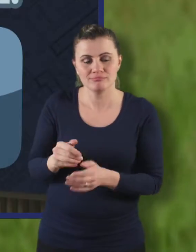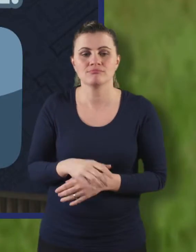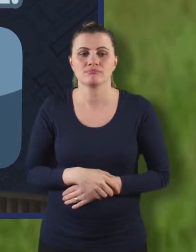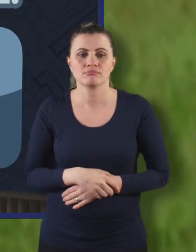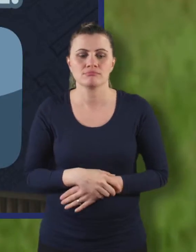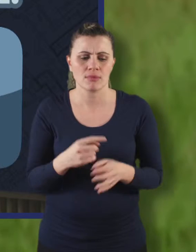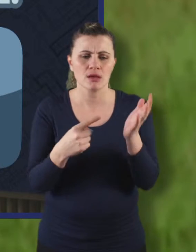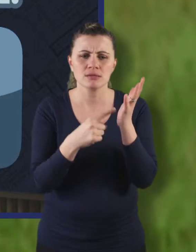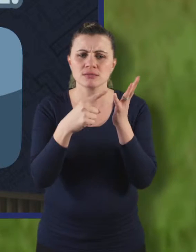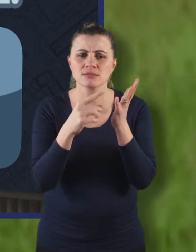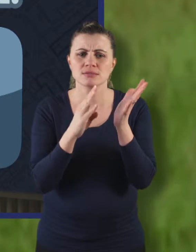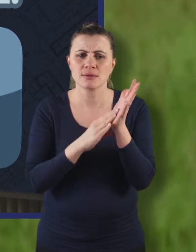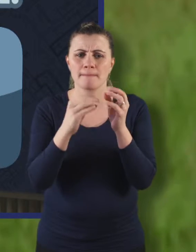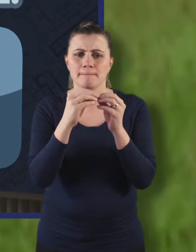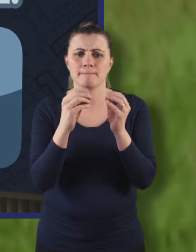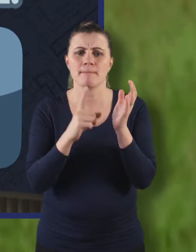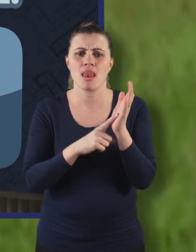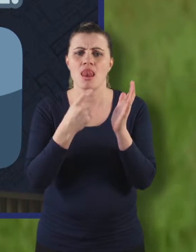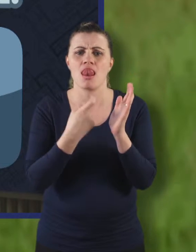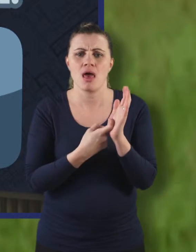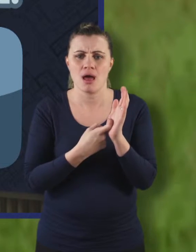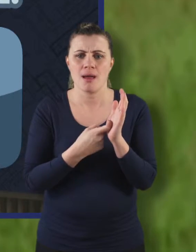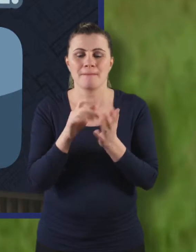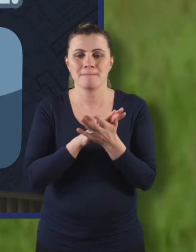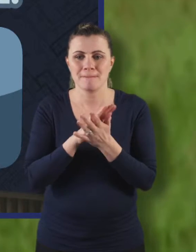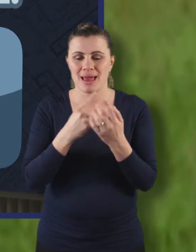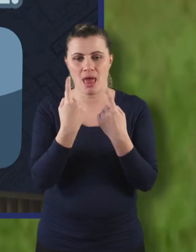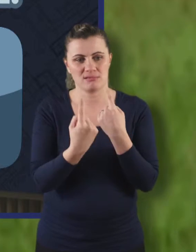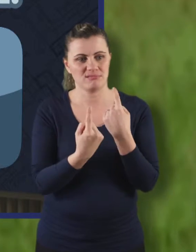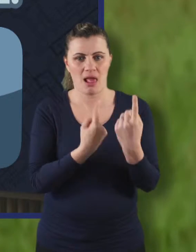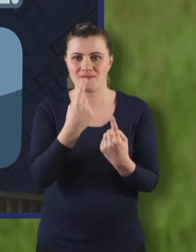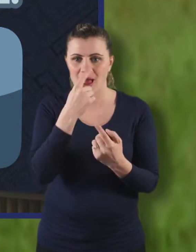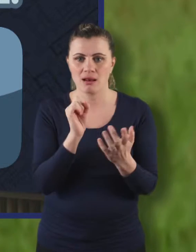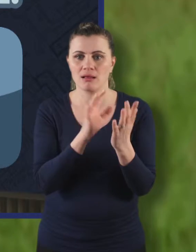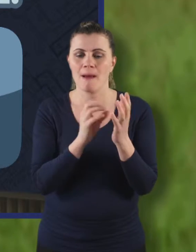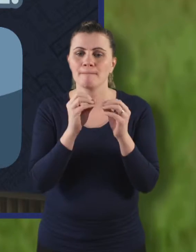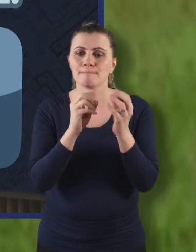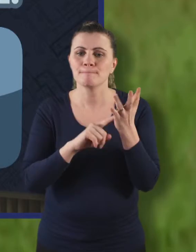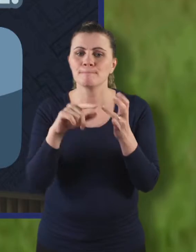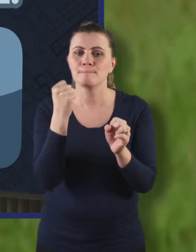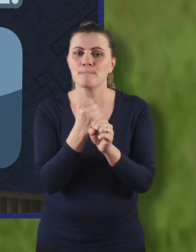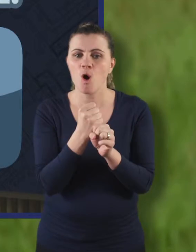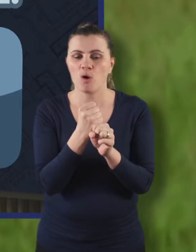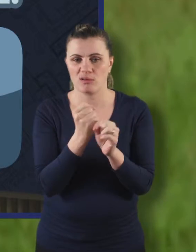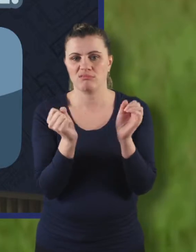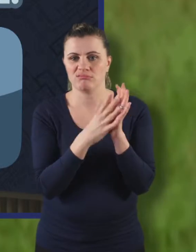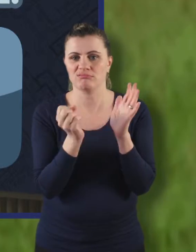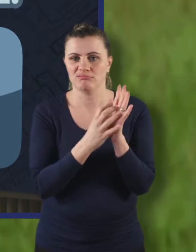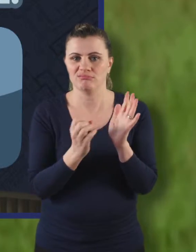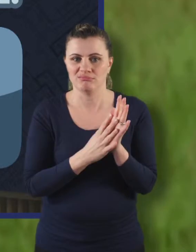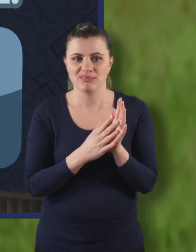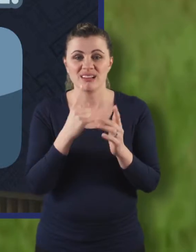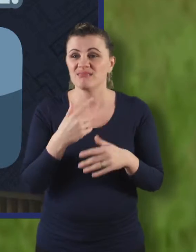Tumblr allows you to create a blog or weblog. On this you can post something as simple as a sentence, a paragraph